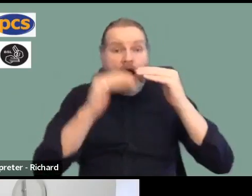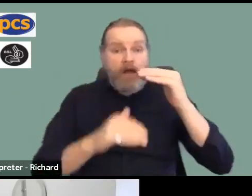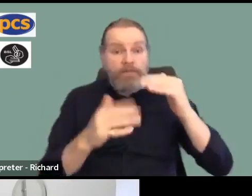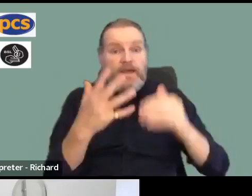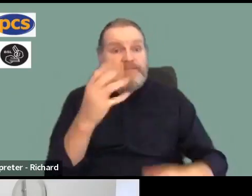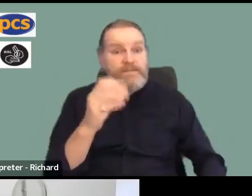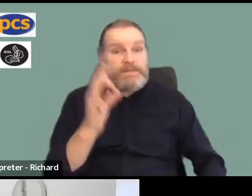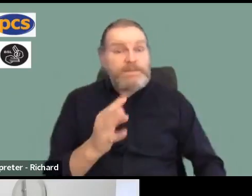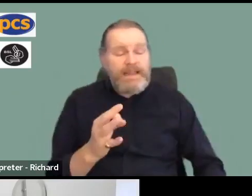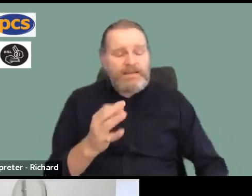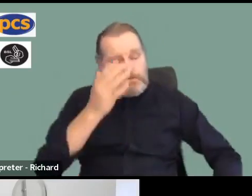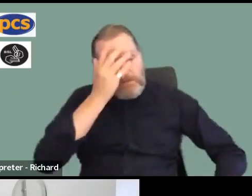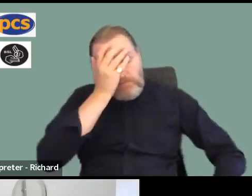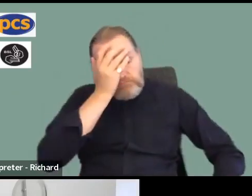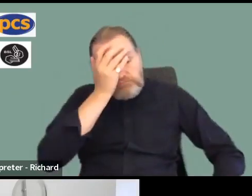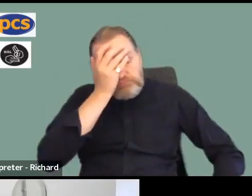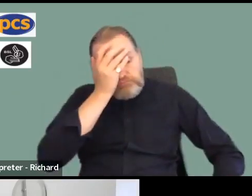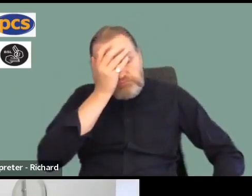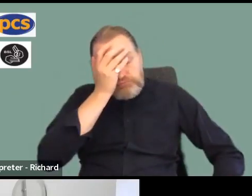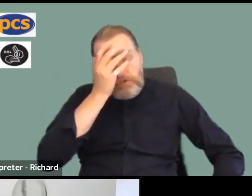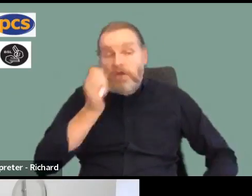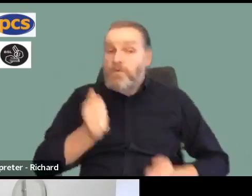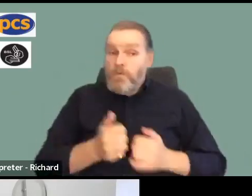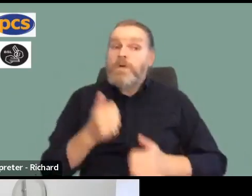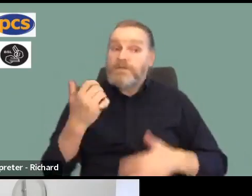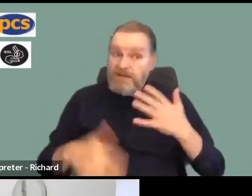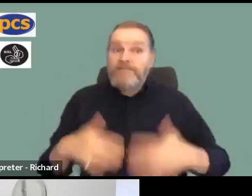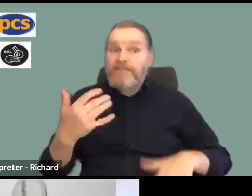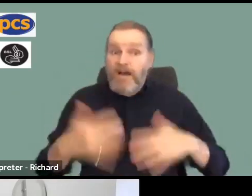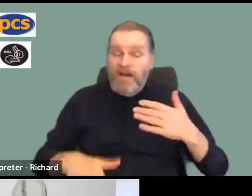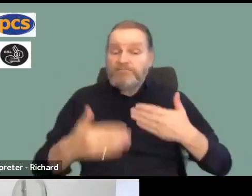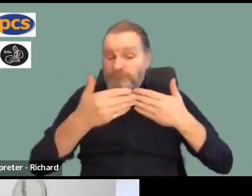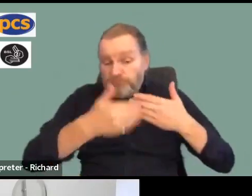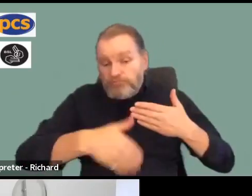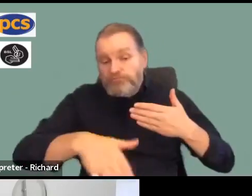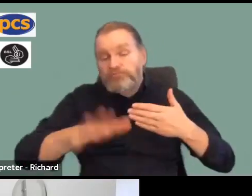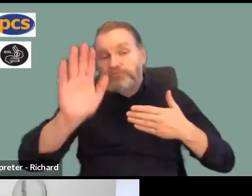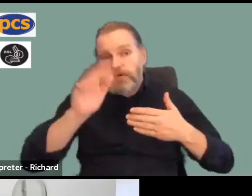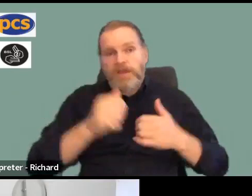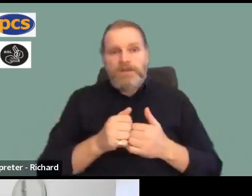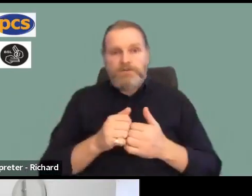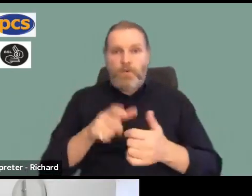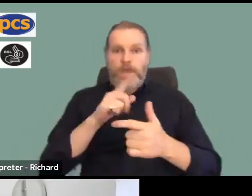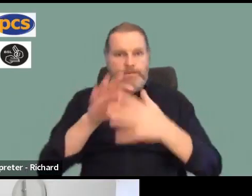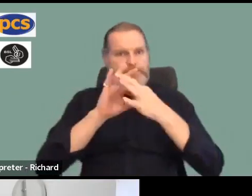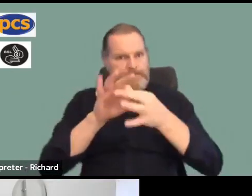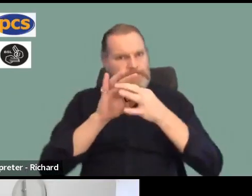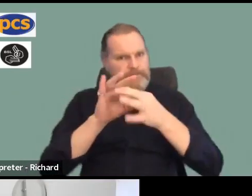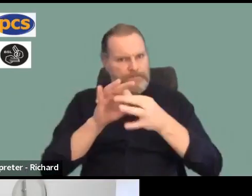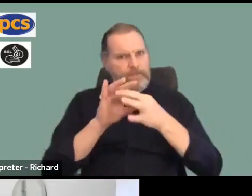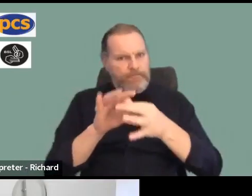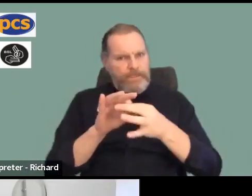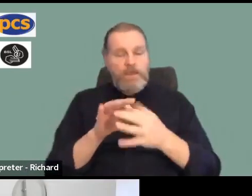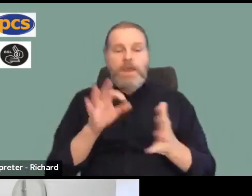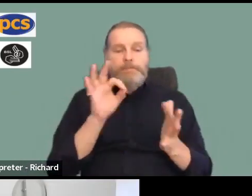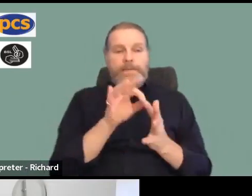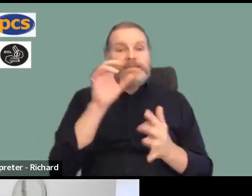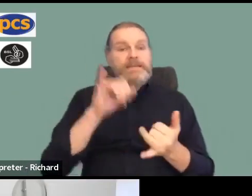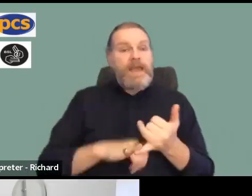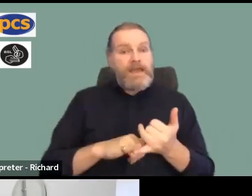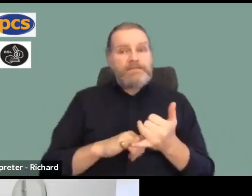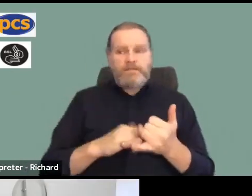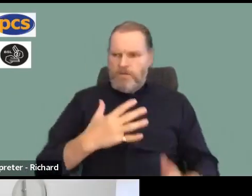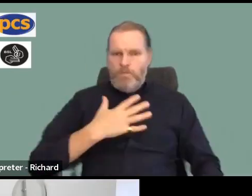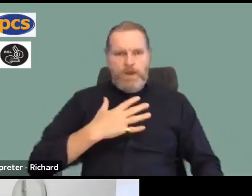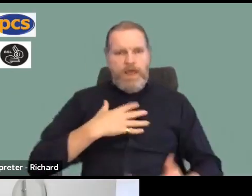for many years to come, so I hope with that we can unite, ensure that we win the ballot, and then ensure the PCS members are treated in the way